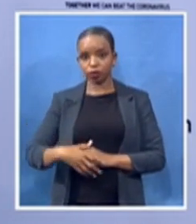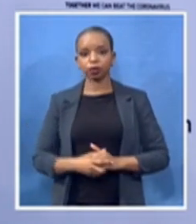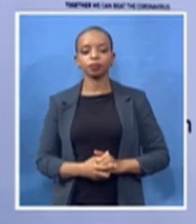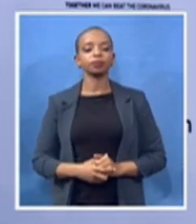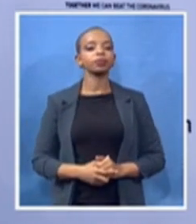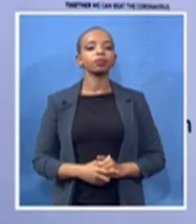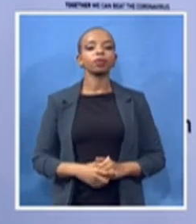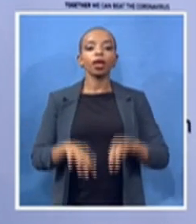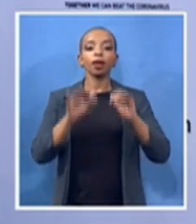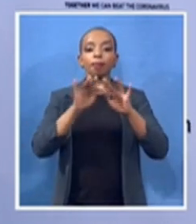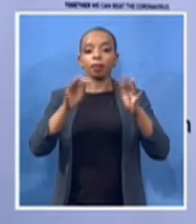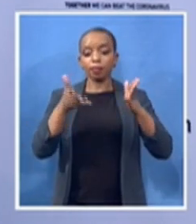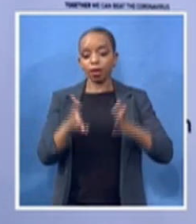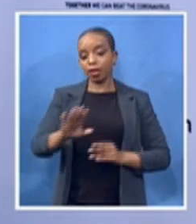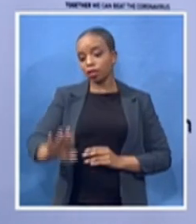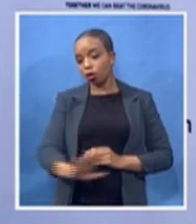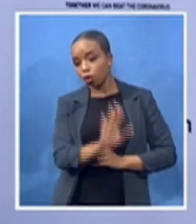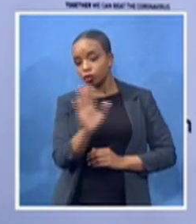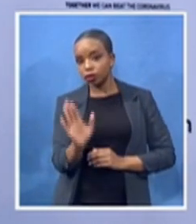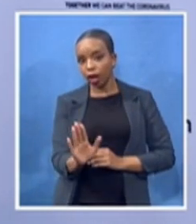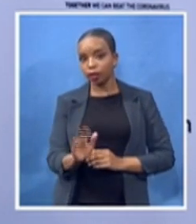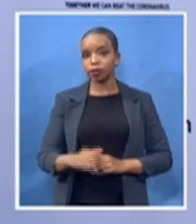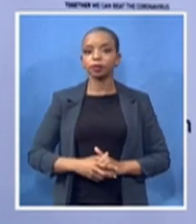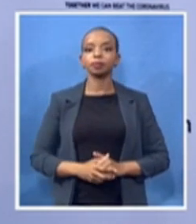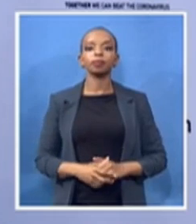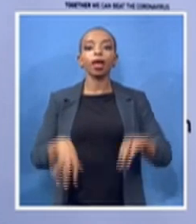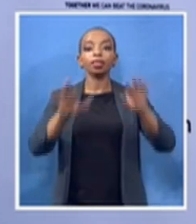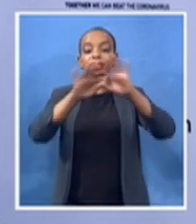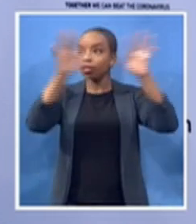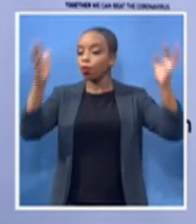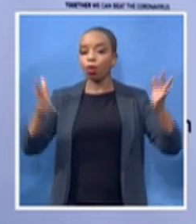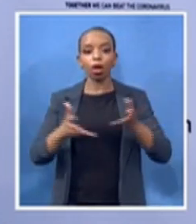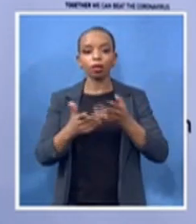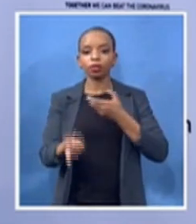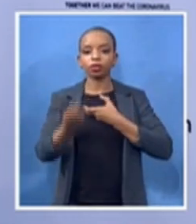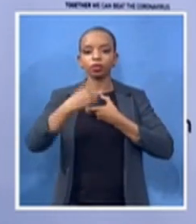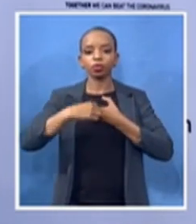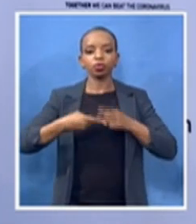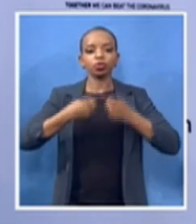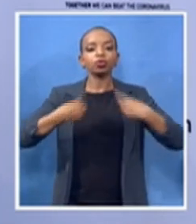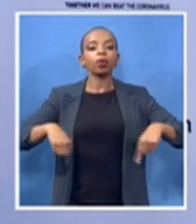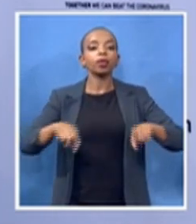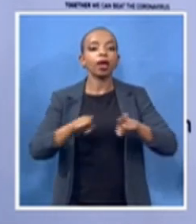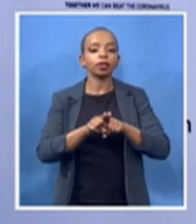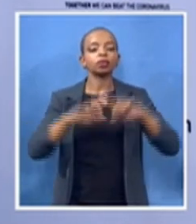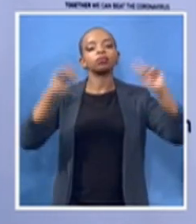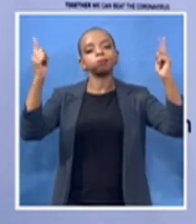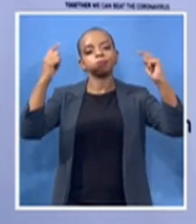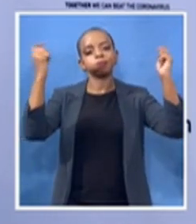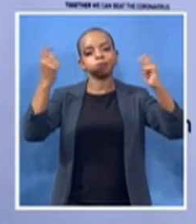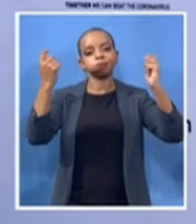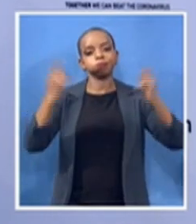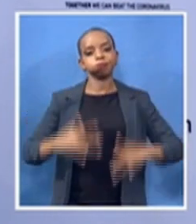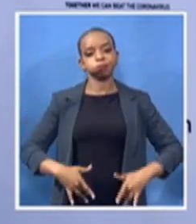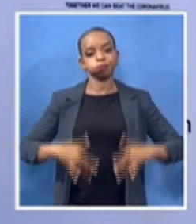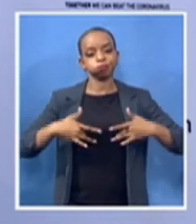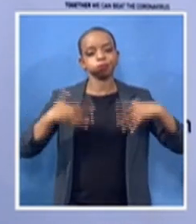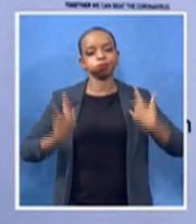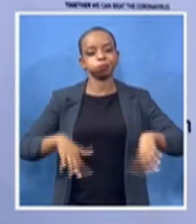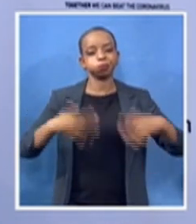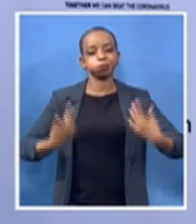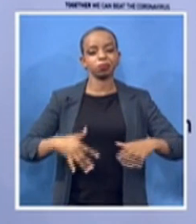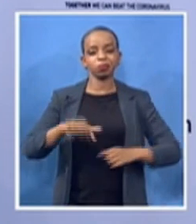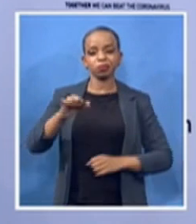in remembering and celebrating the great life of charlotte mclayge by being of service to our communities